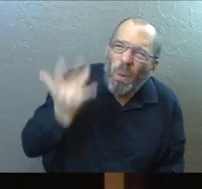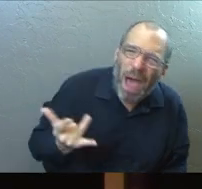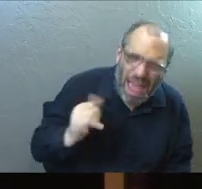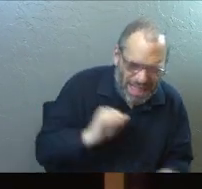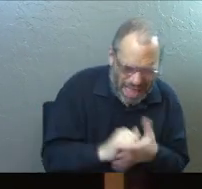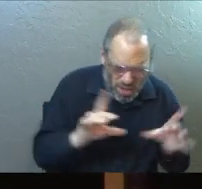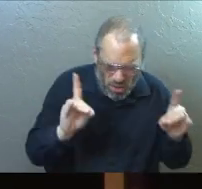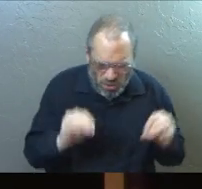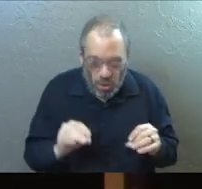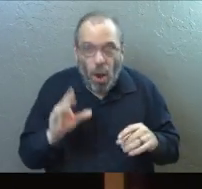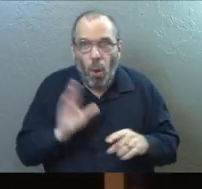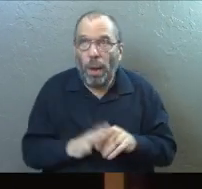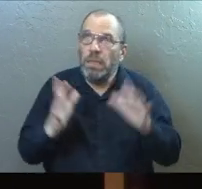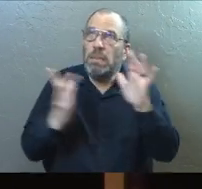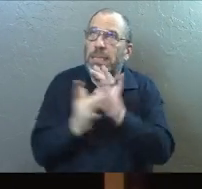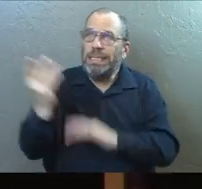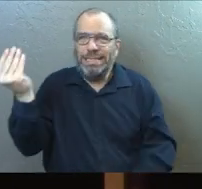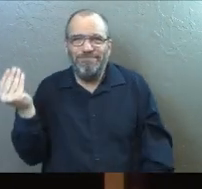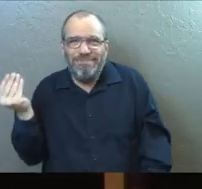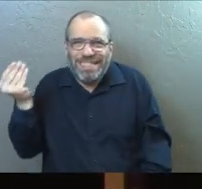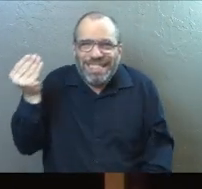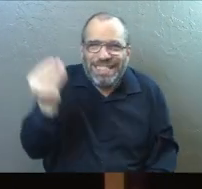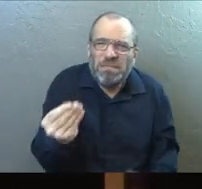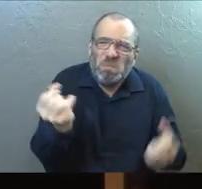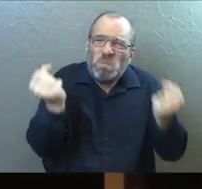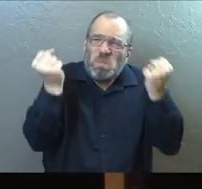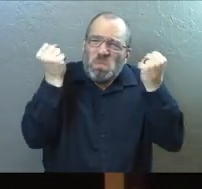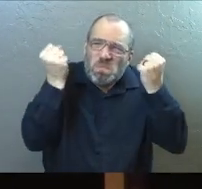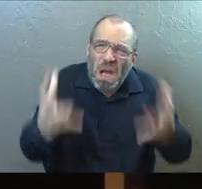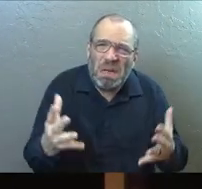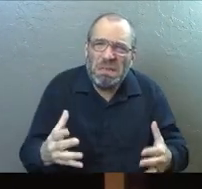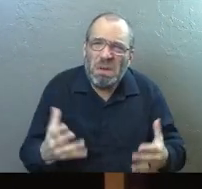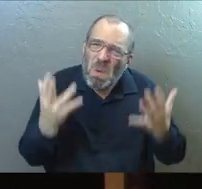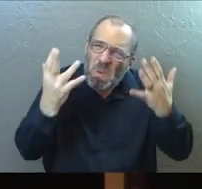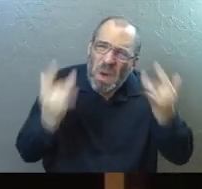you doing that when he's given you so much?